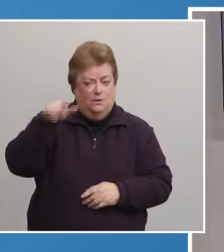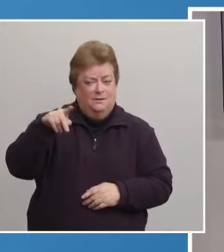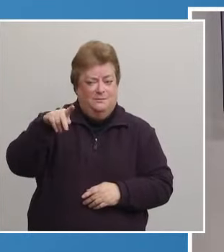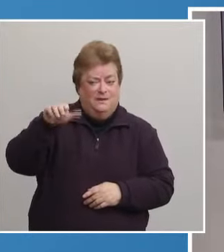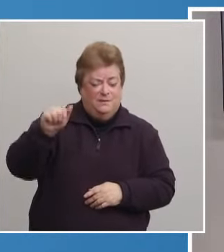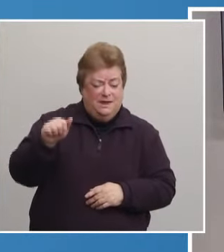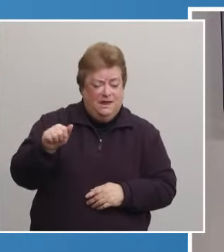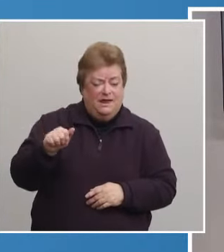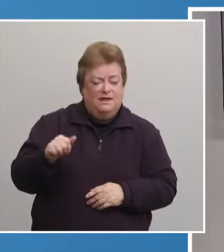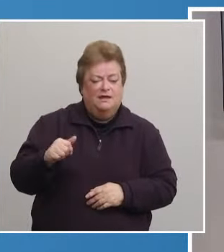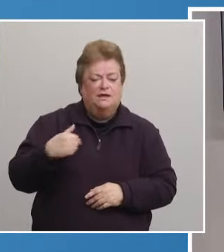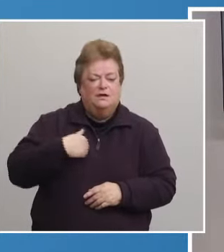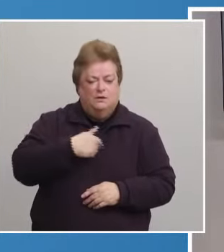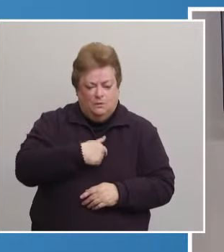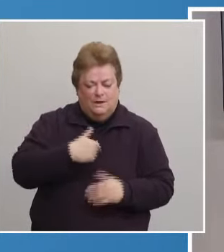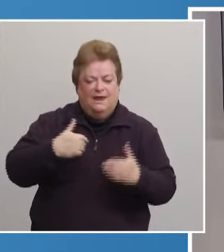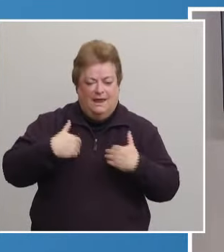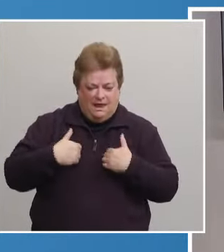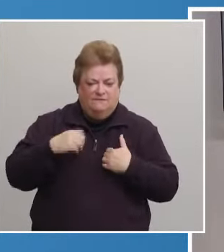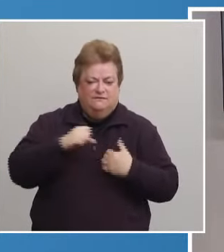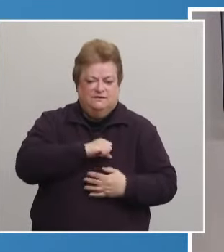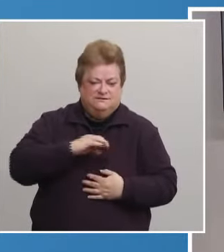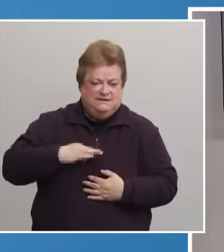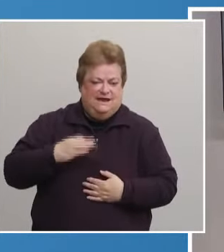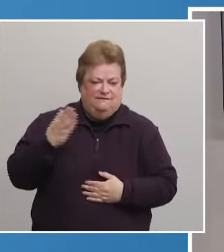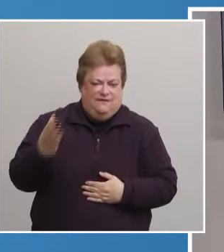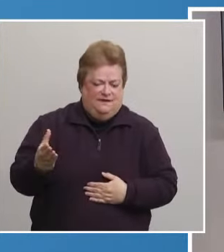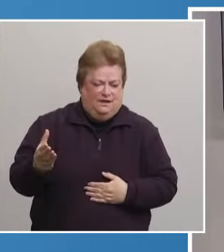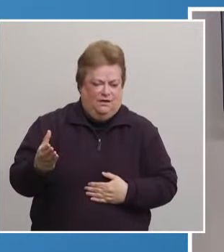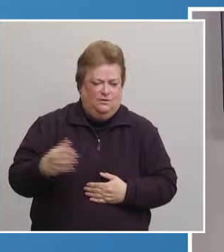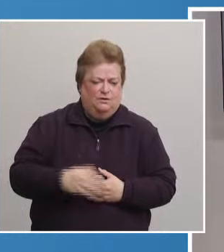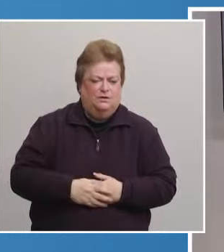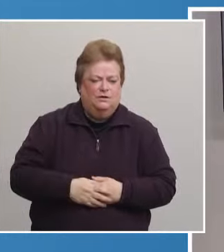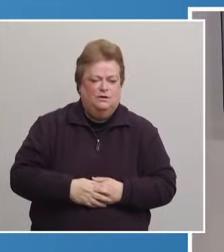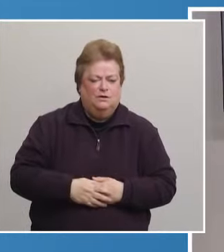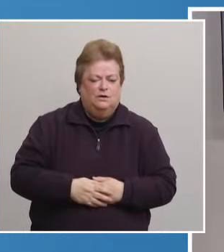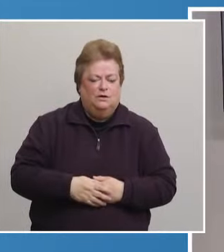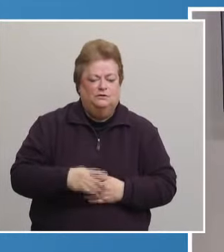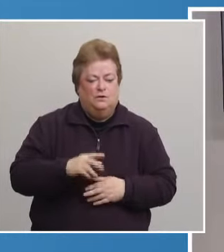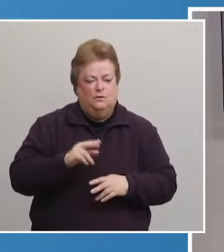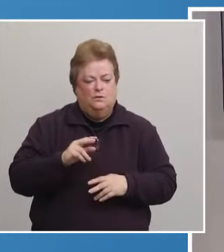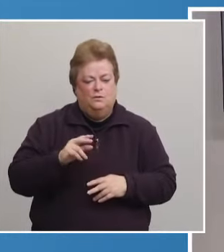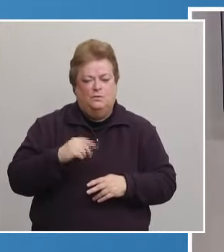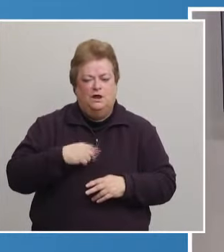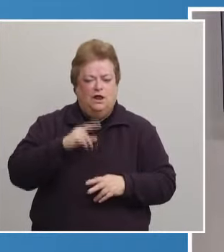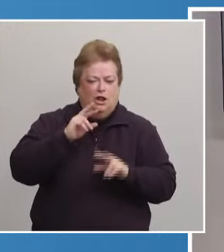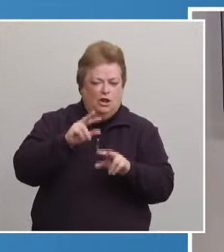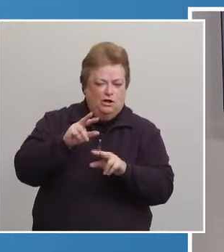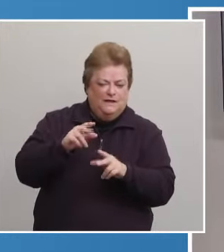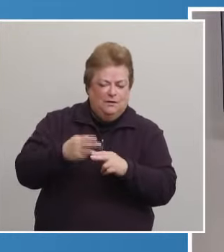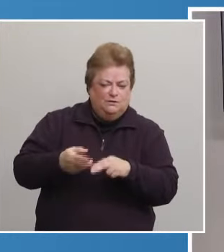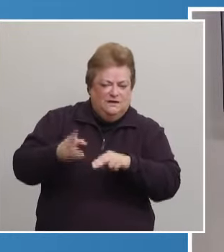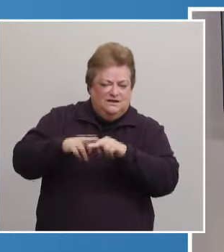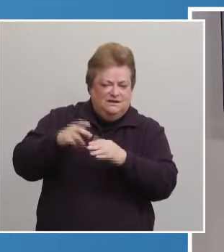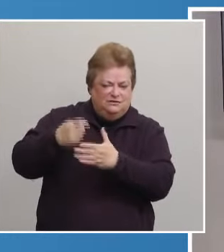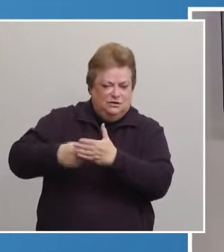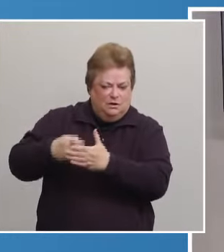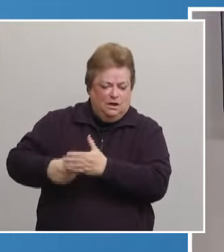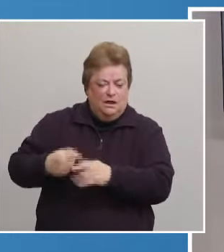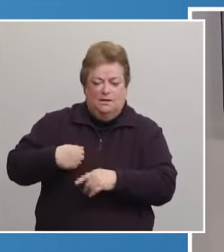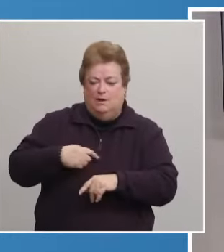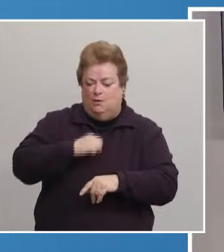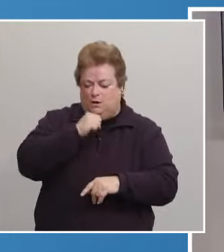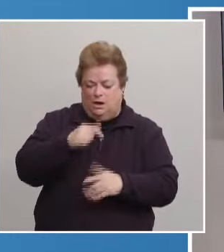uh, we have the staff there and we will look at that, what those additional costs are, but we're not paying